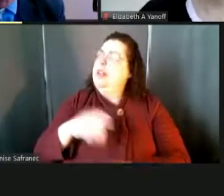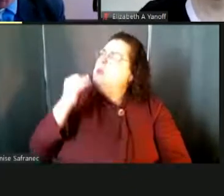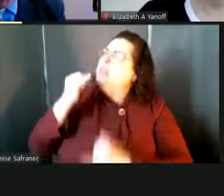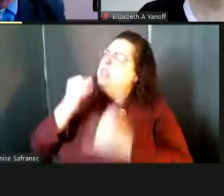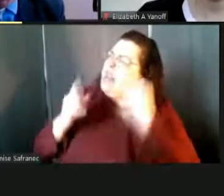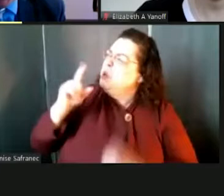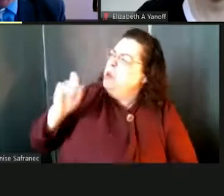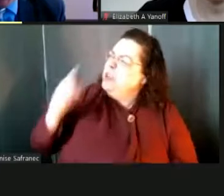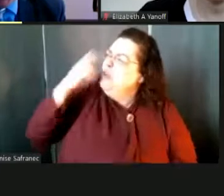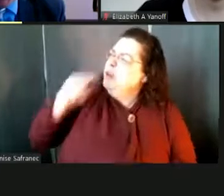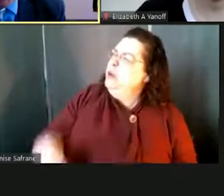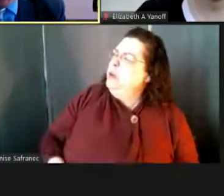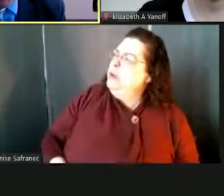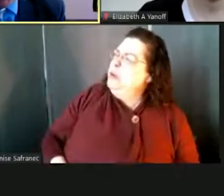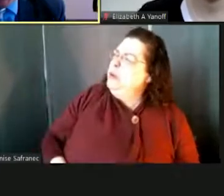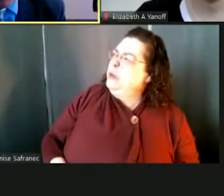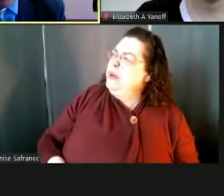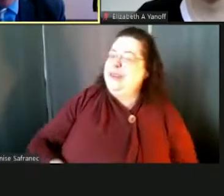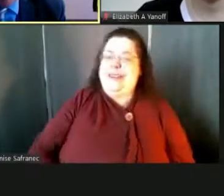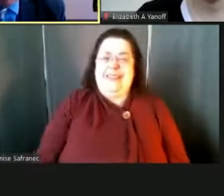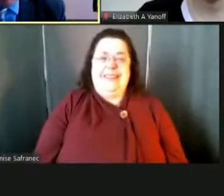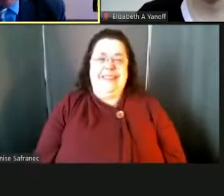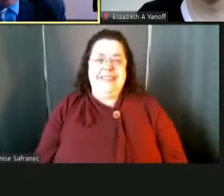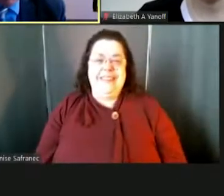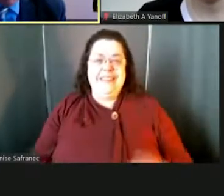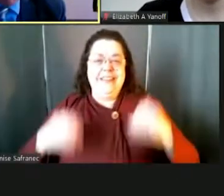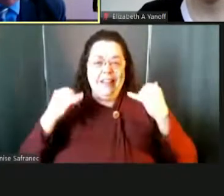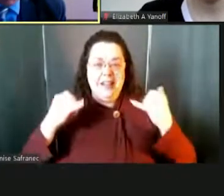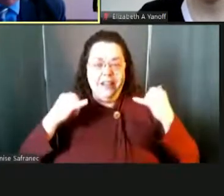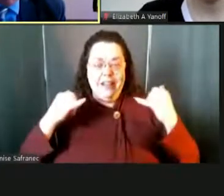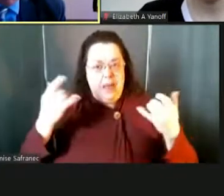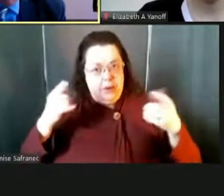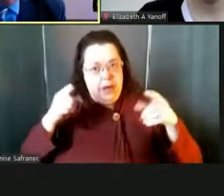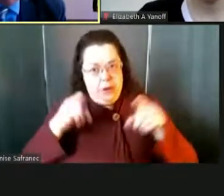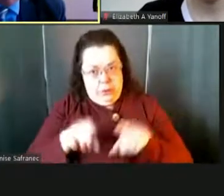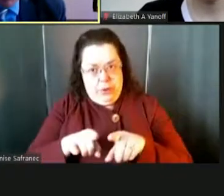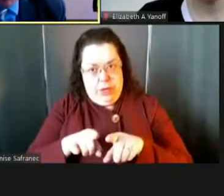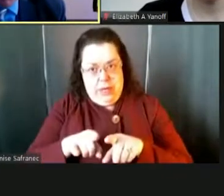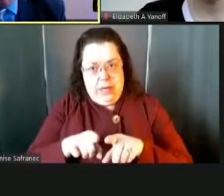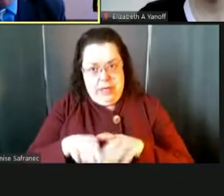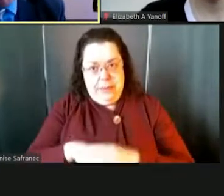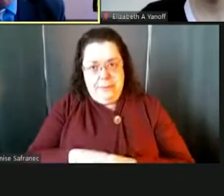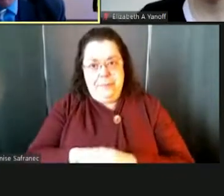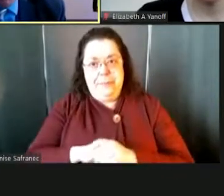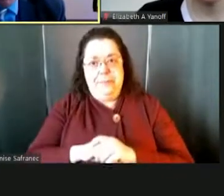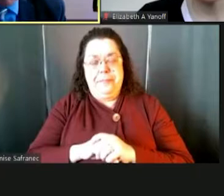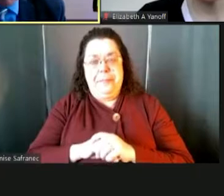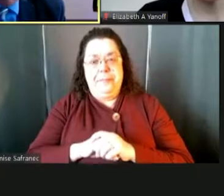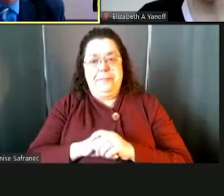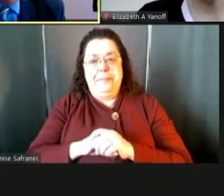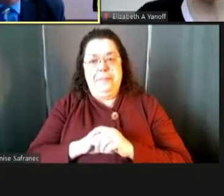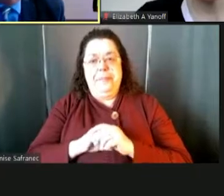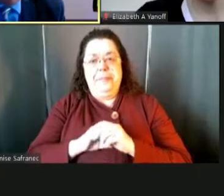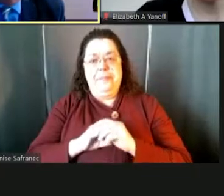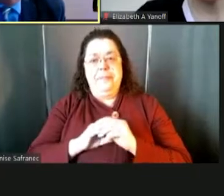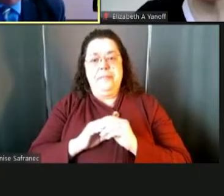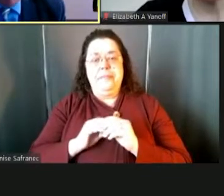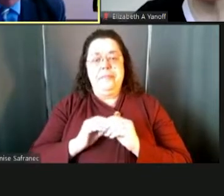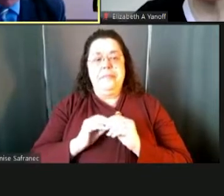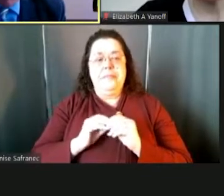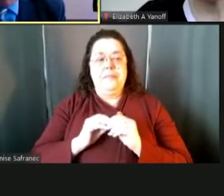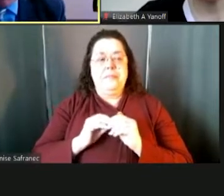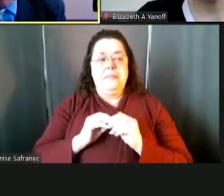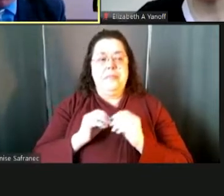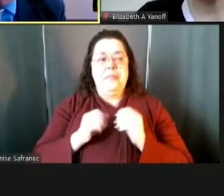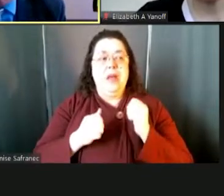Yeah, I know. I would, uh, I would say that I agree wholeheartedly with John that this is, this is probably the most